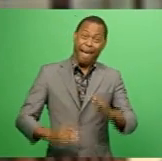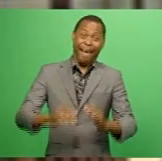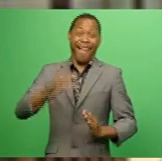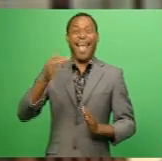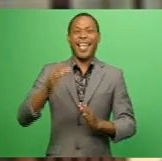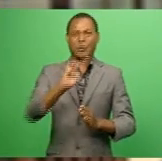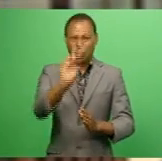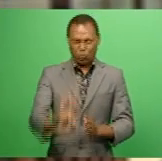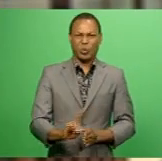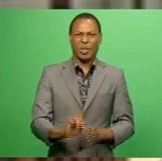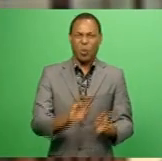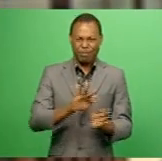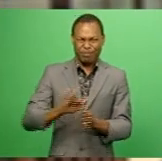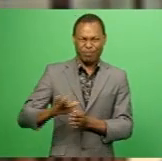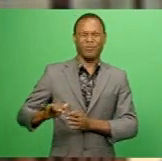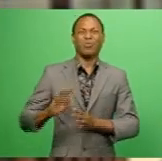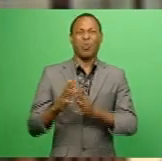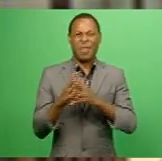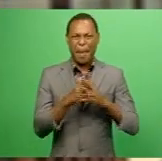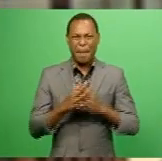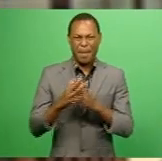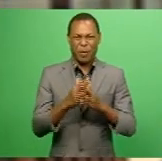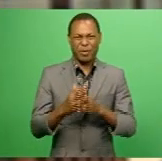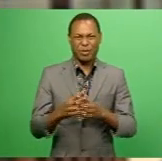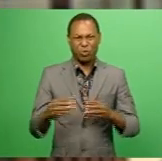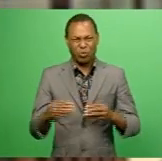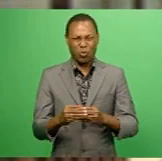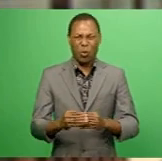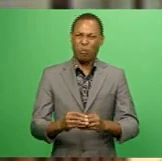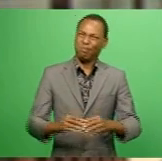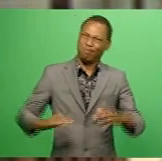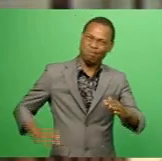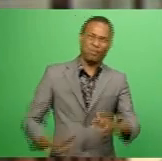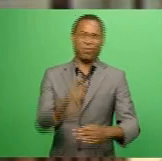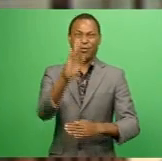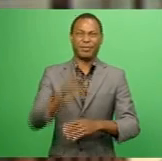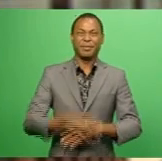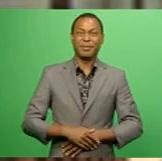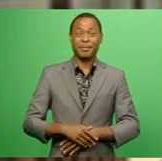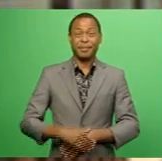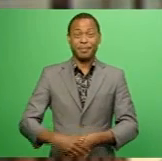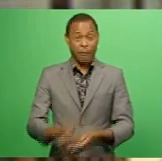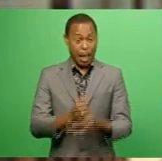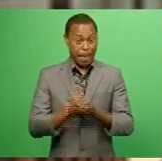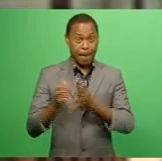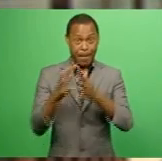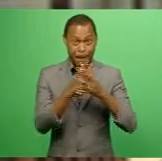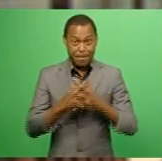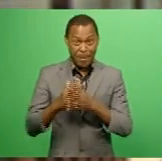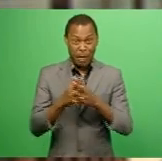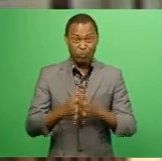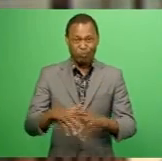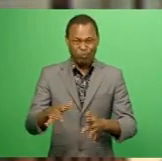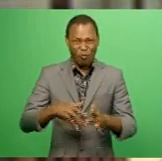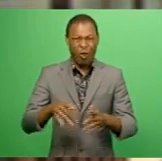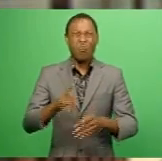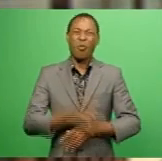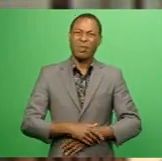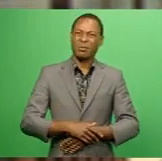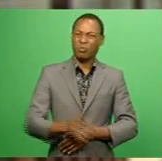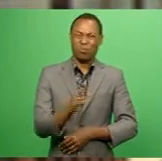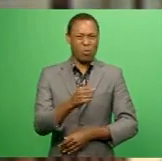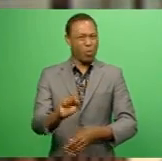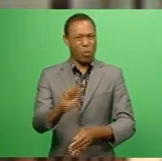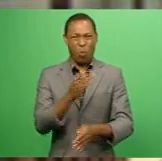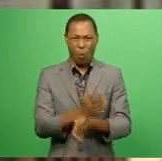faded away, sending Wall Street stocks to record highs. The number of Americans filing new claims for jobless benefits dropped to a